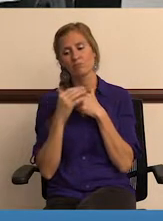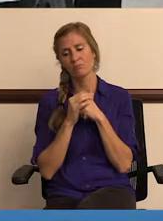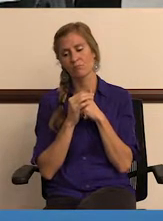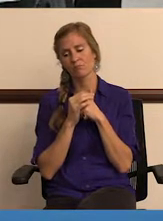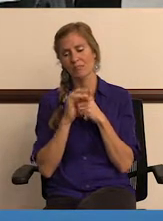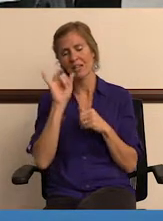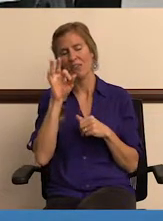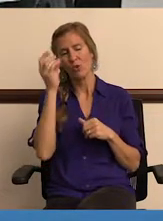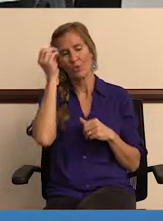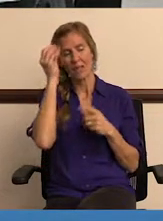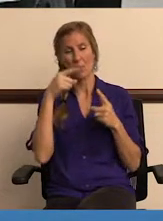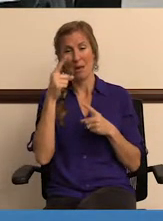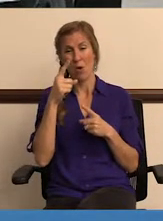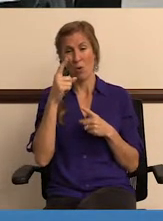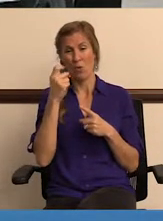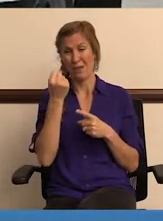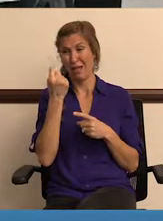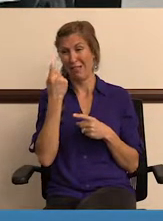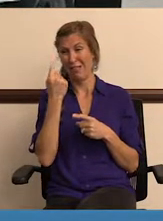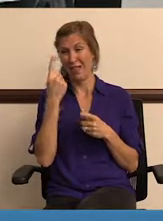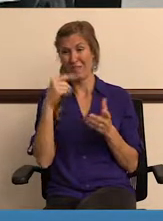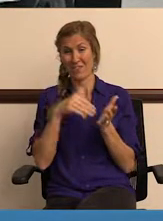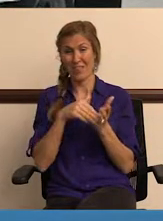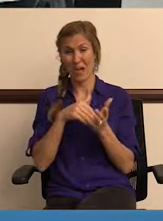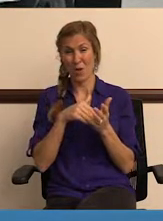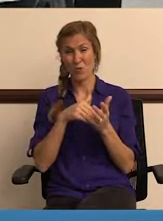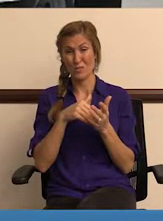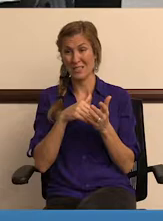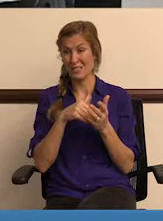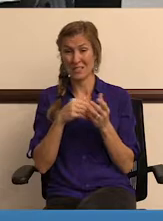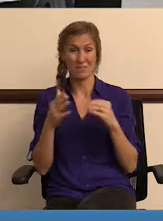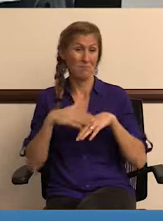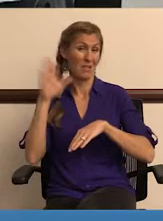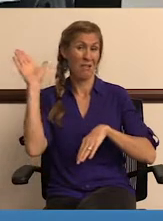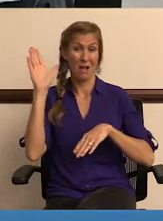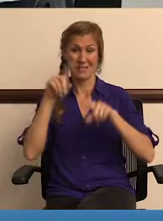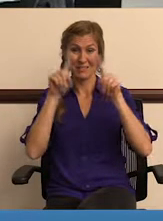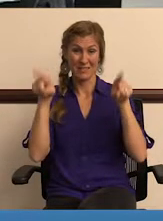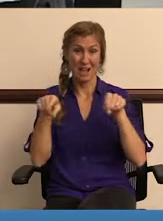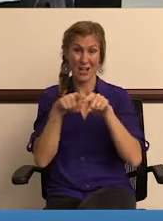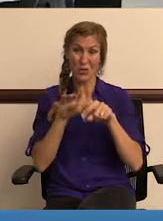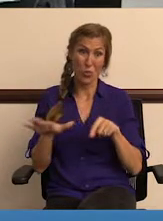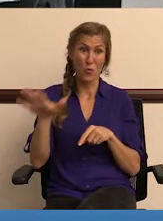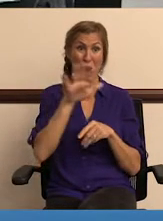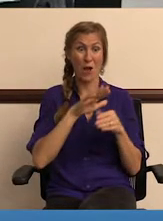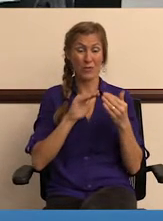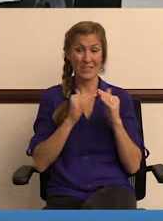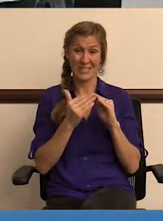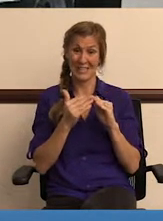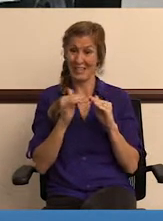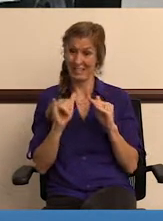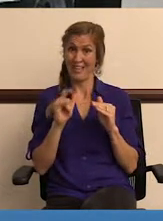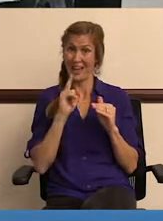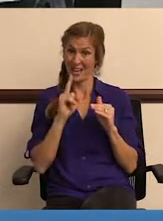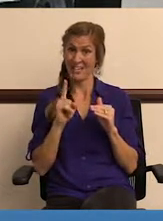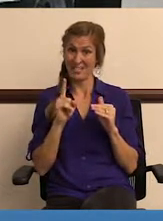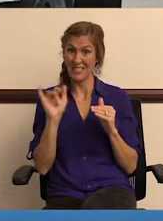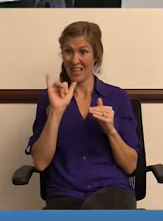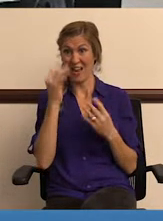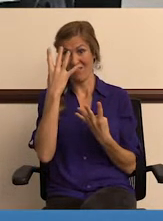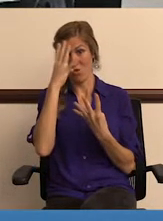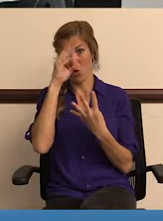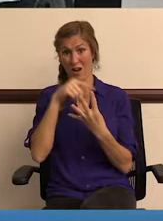The fact that, I mean, if you think about 11,000-plus signs throughout the city, and it's basically